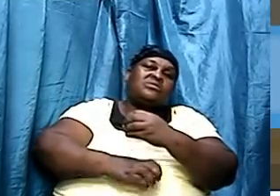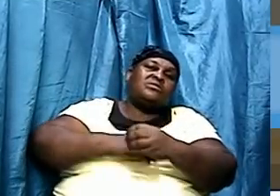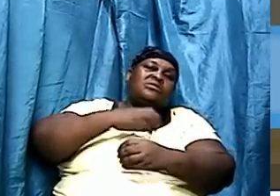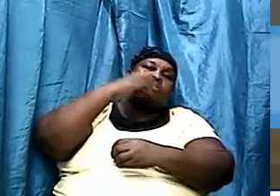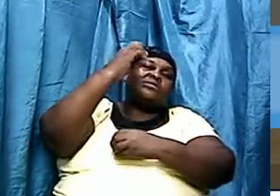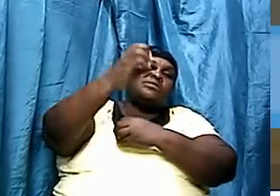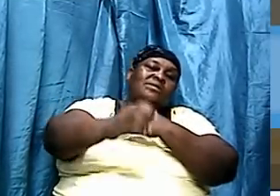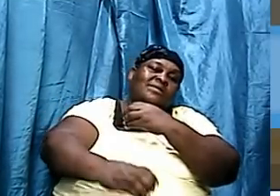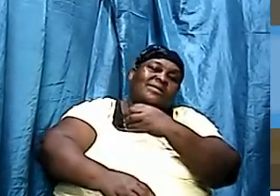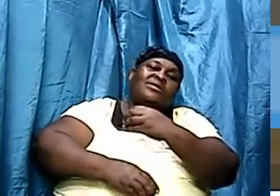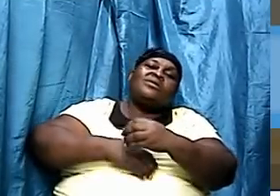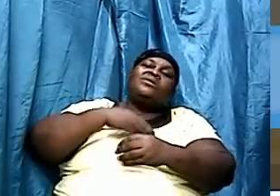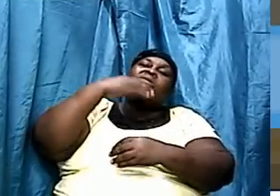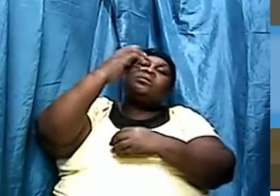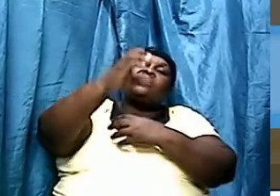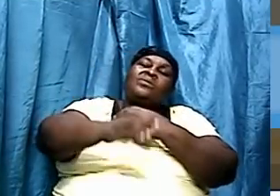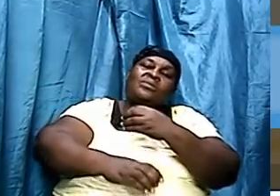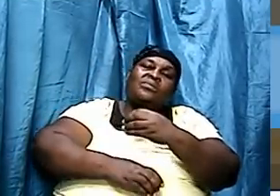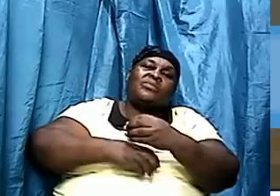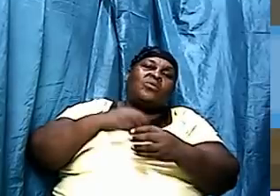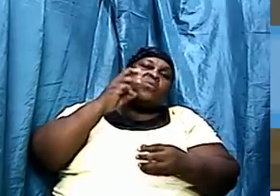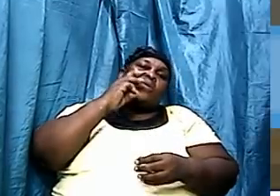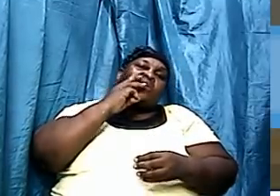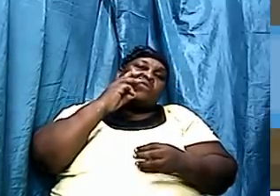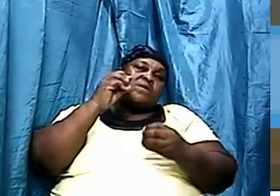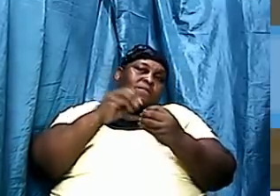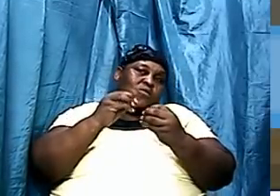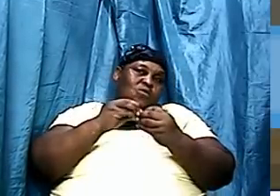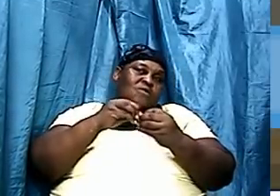the word suggests water moves in a cycle